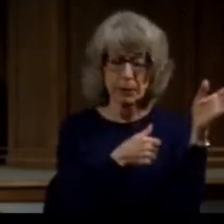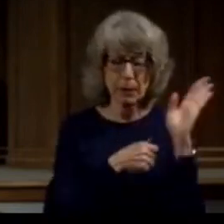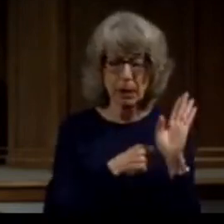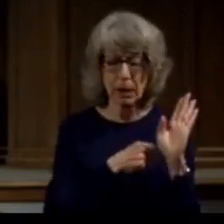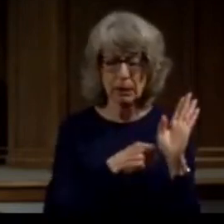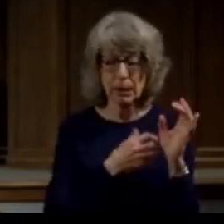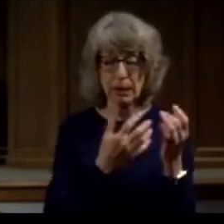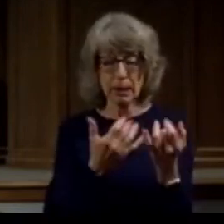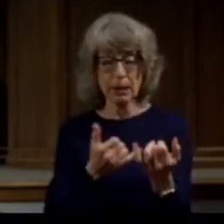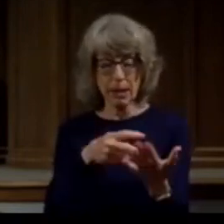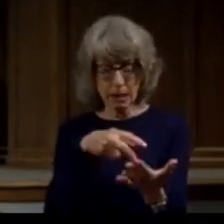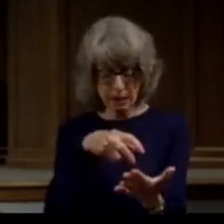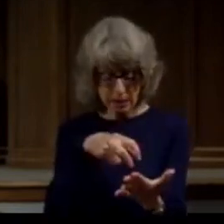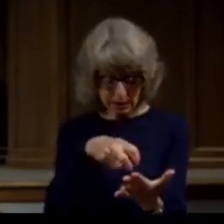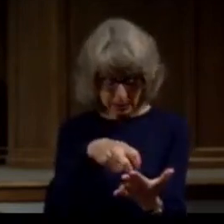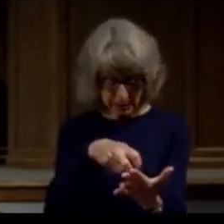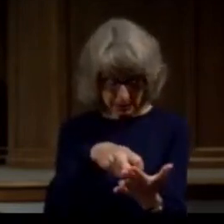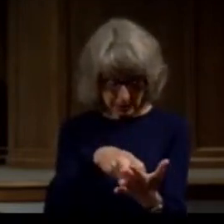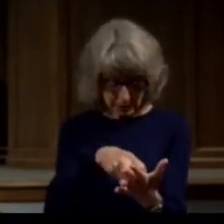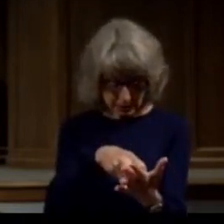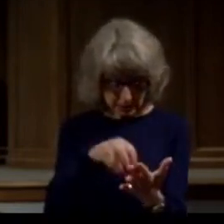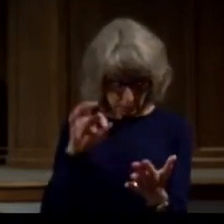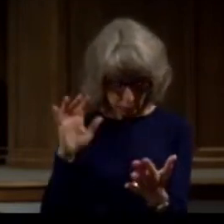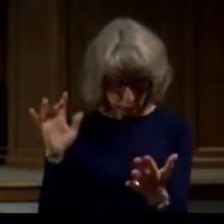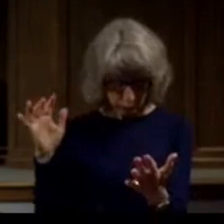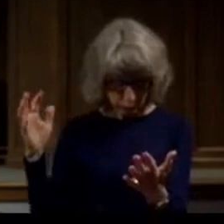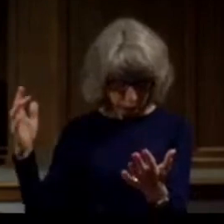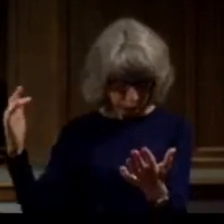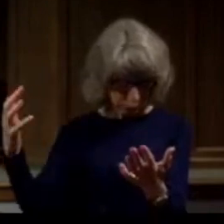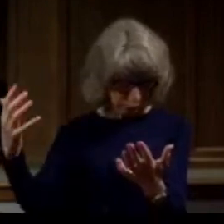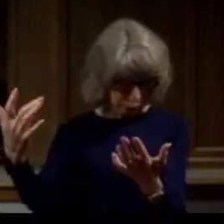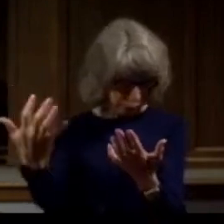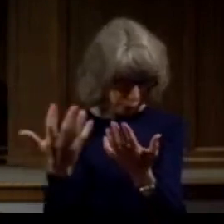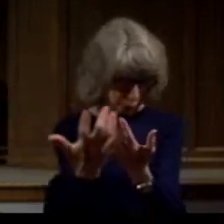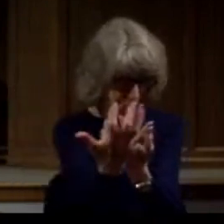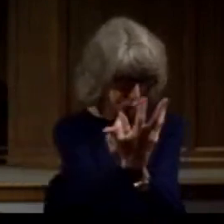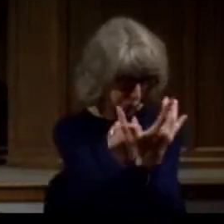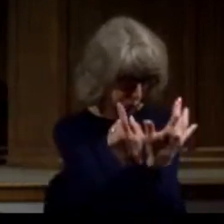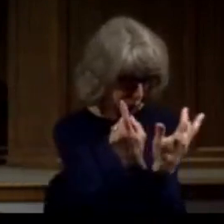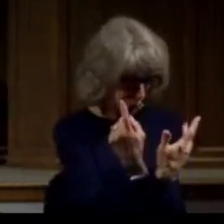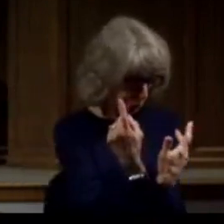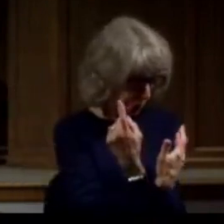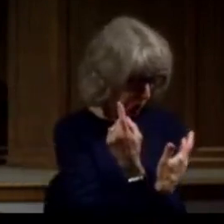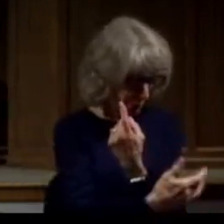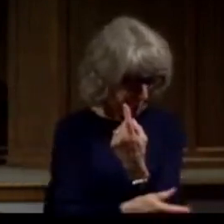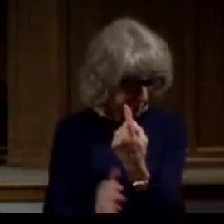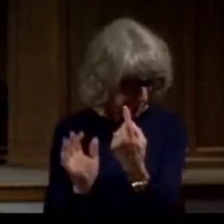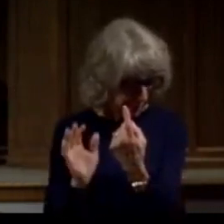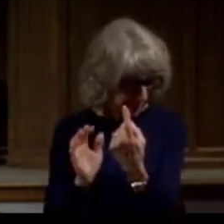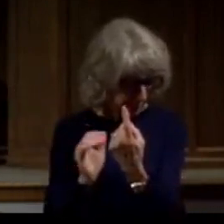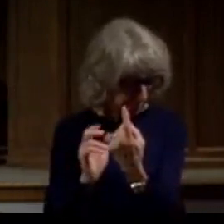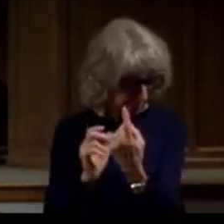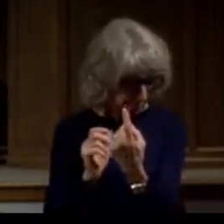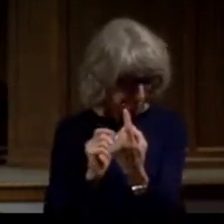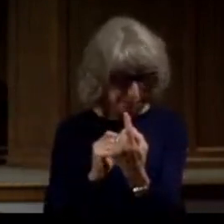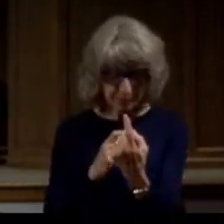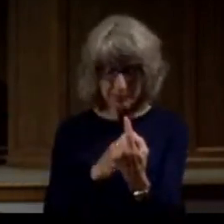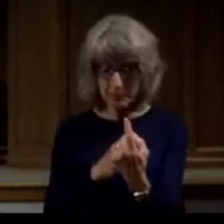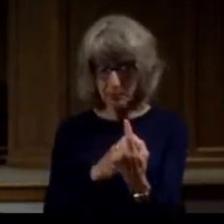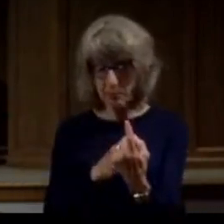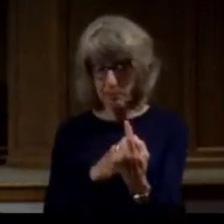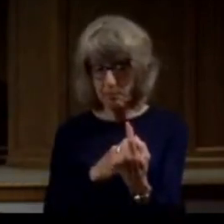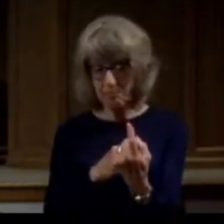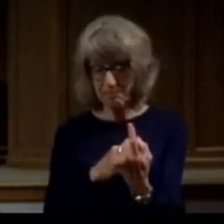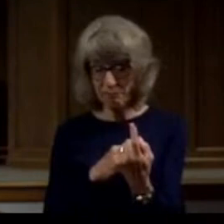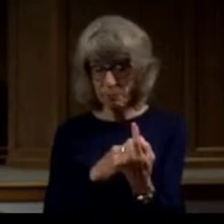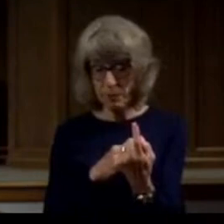is now shielded by light with dirt in his face. And in